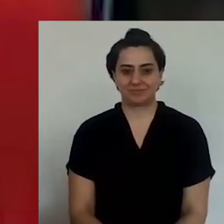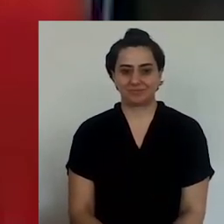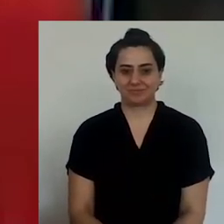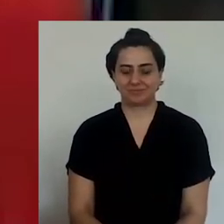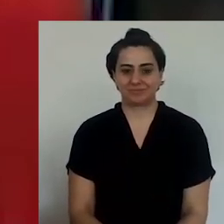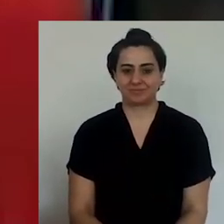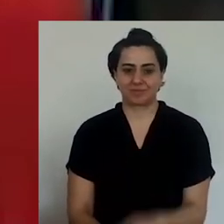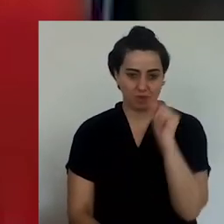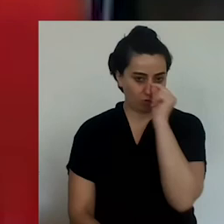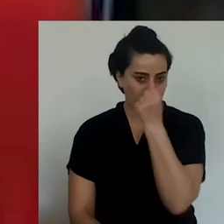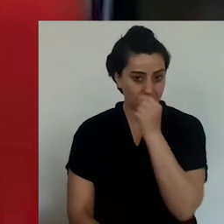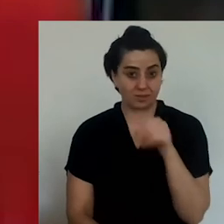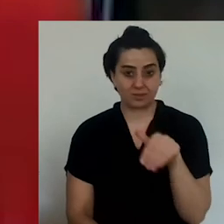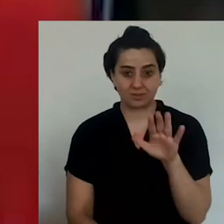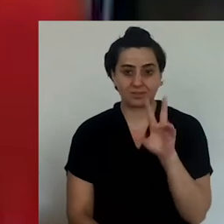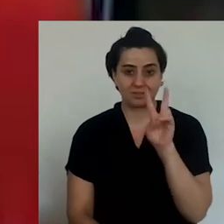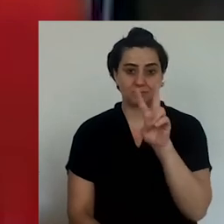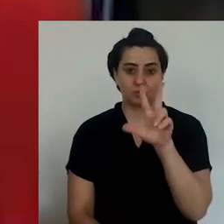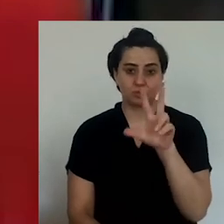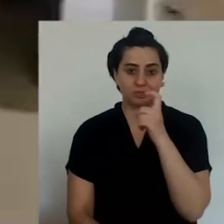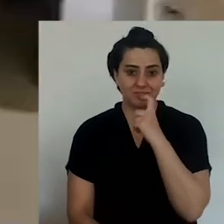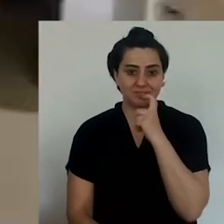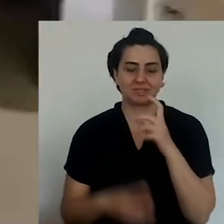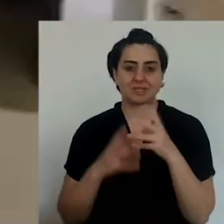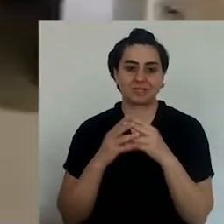just respond to my feelings.